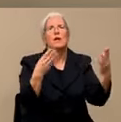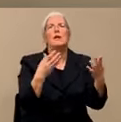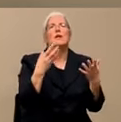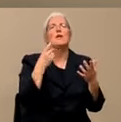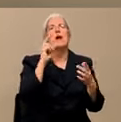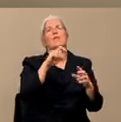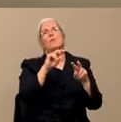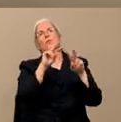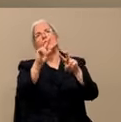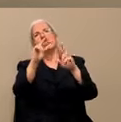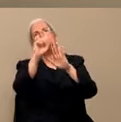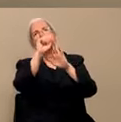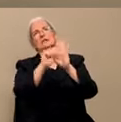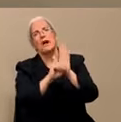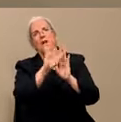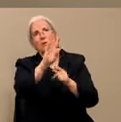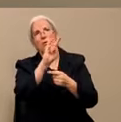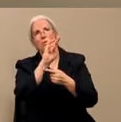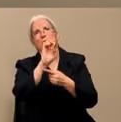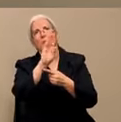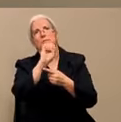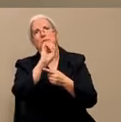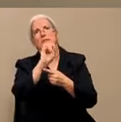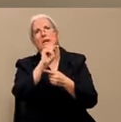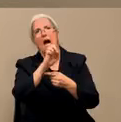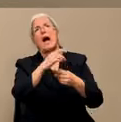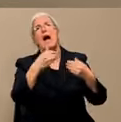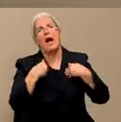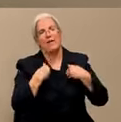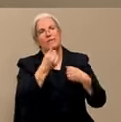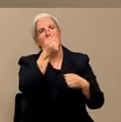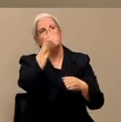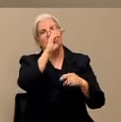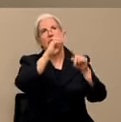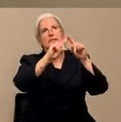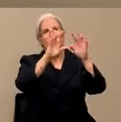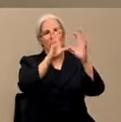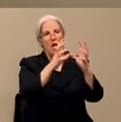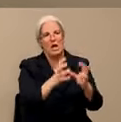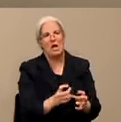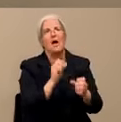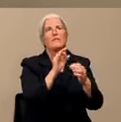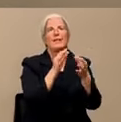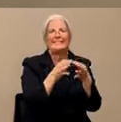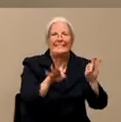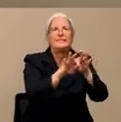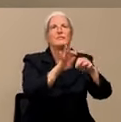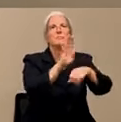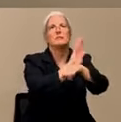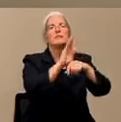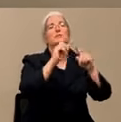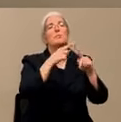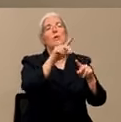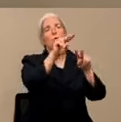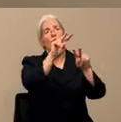functions that they provide in them. So when you take all of that into effect,